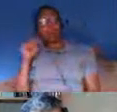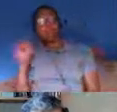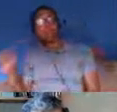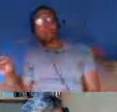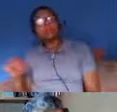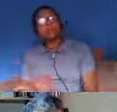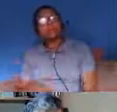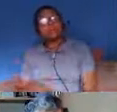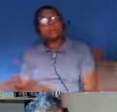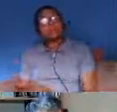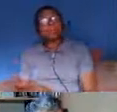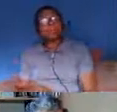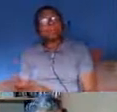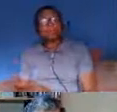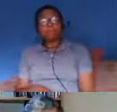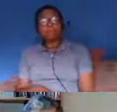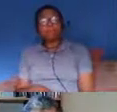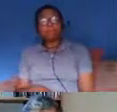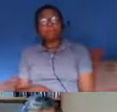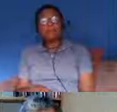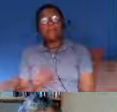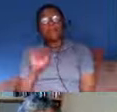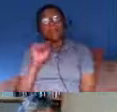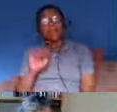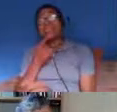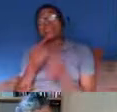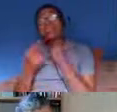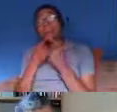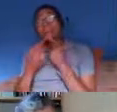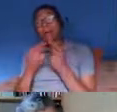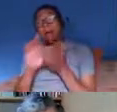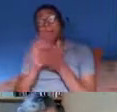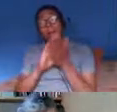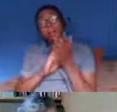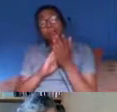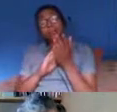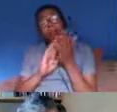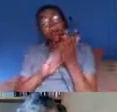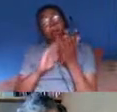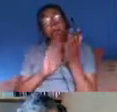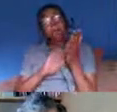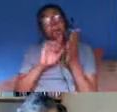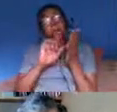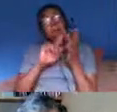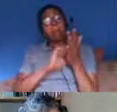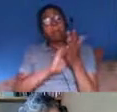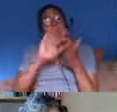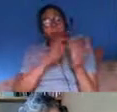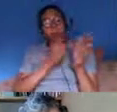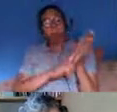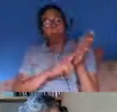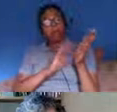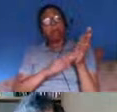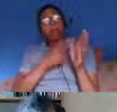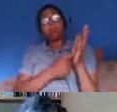all this data pulled together has left led samarka marmot to to to come to some conclusions about what's happened as a